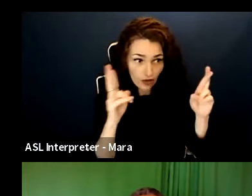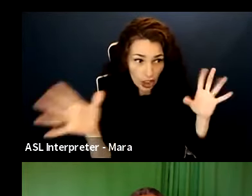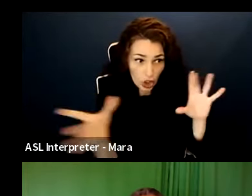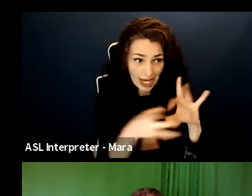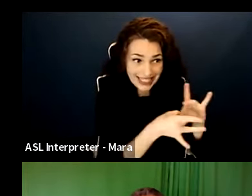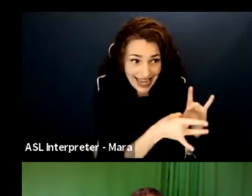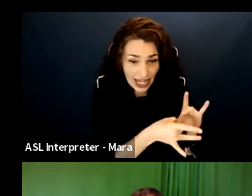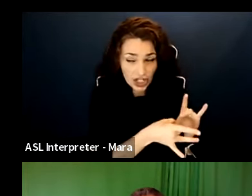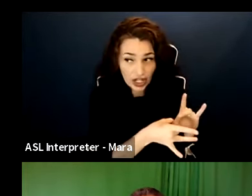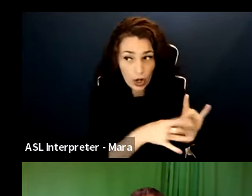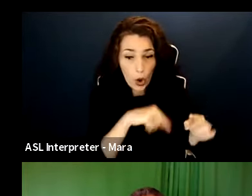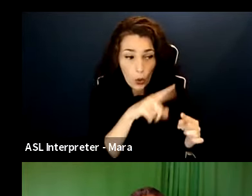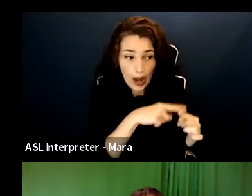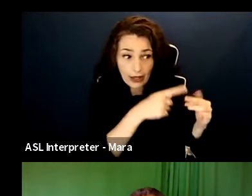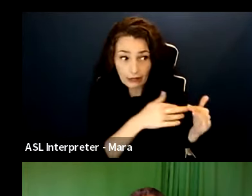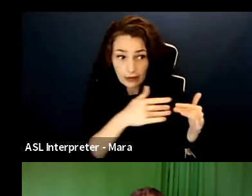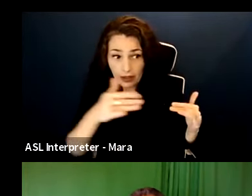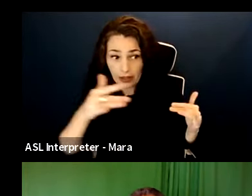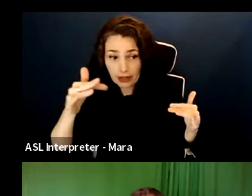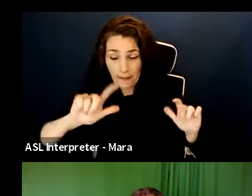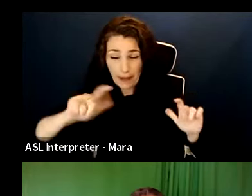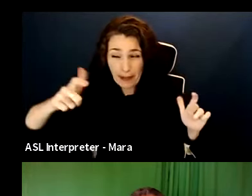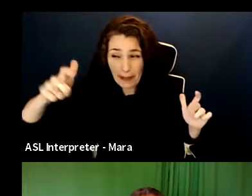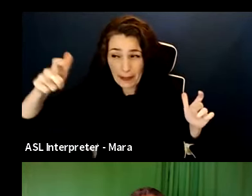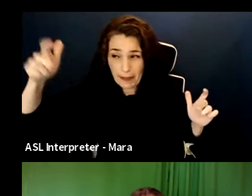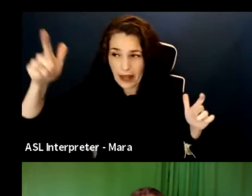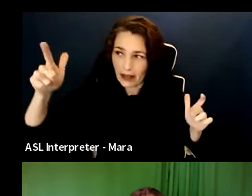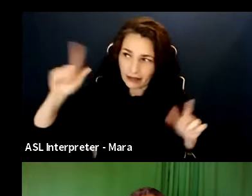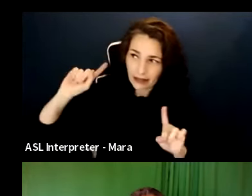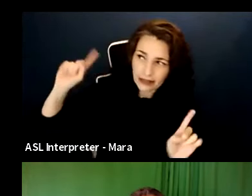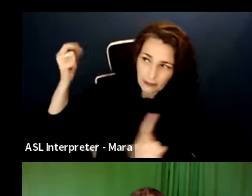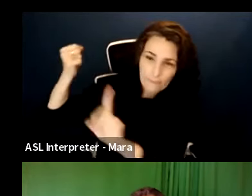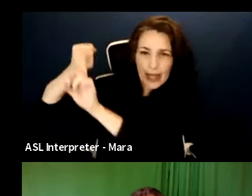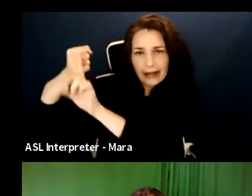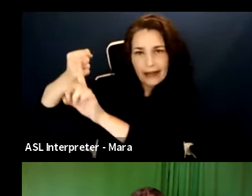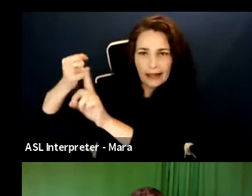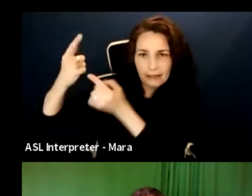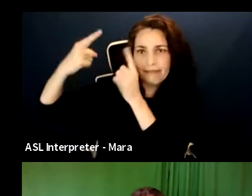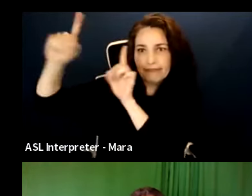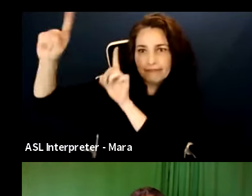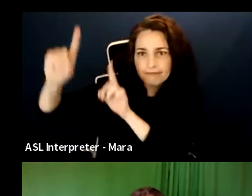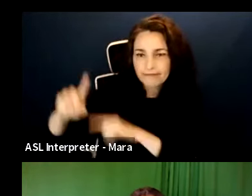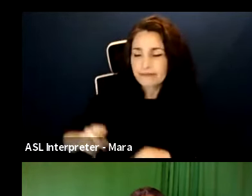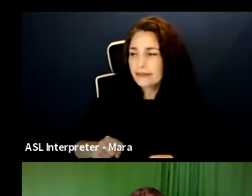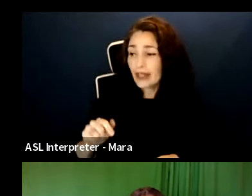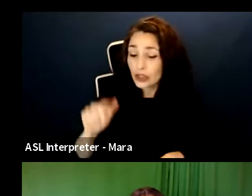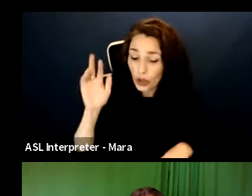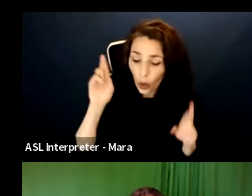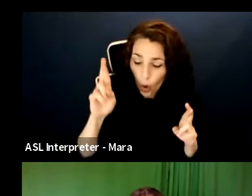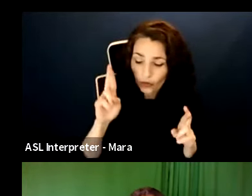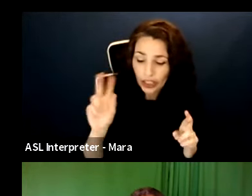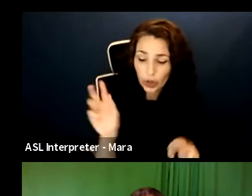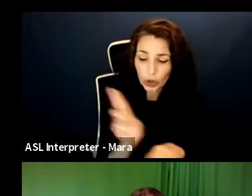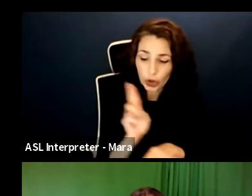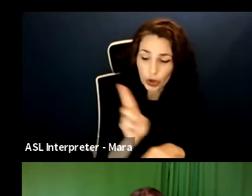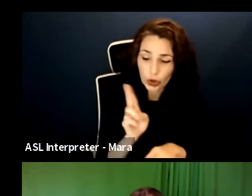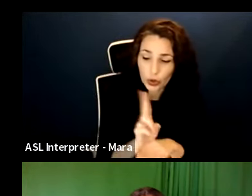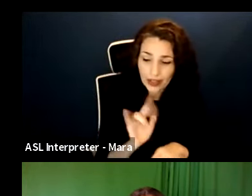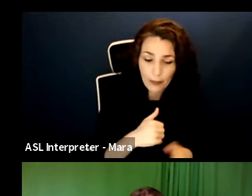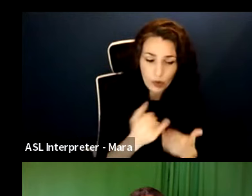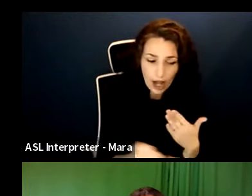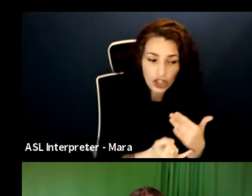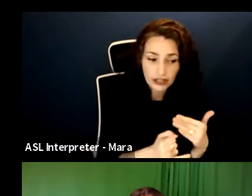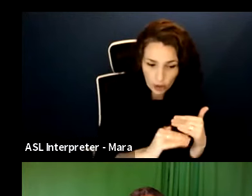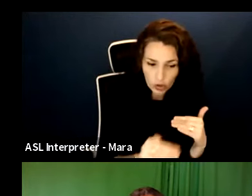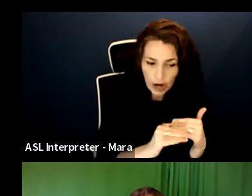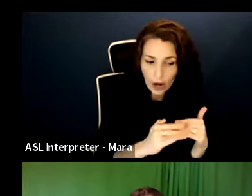when that project makes it big. And so it gives you opportunity to be in on all those projects on the ground level, which I think helps